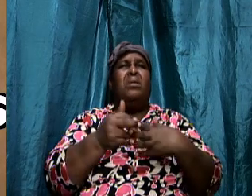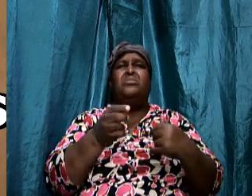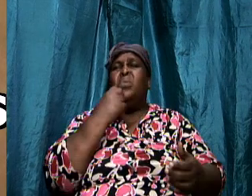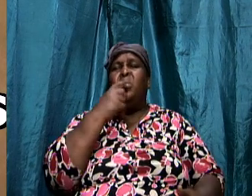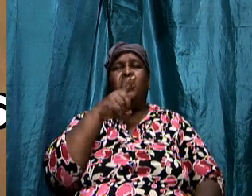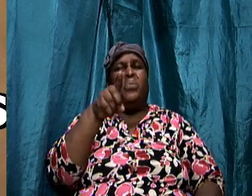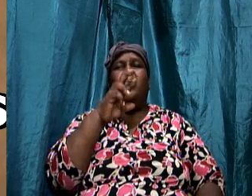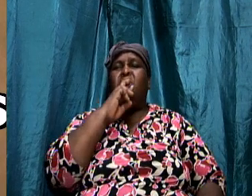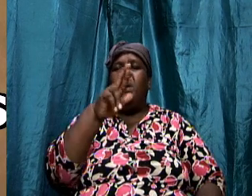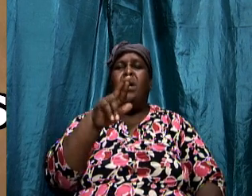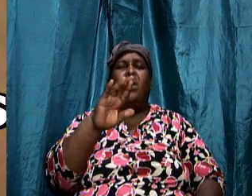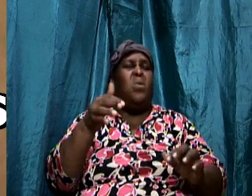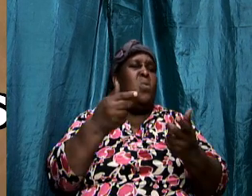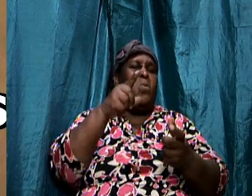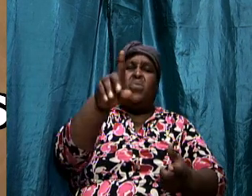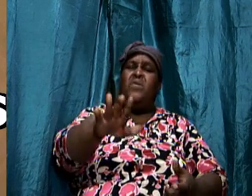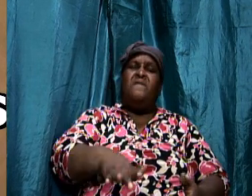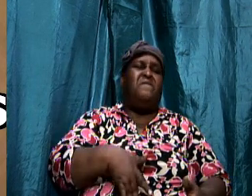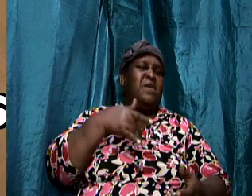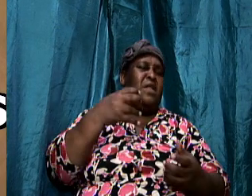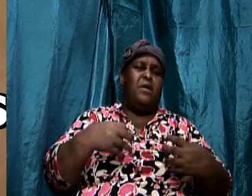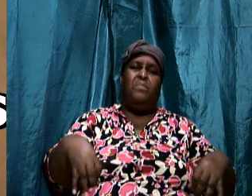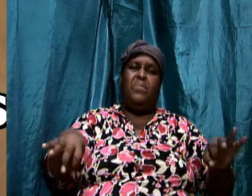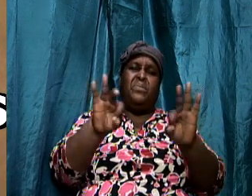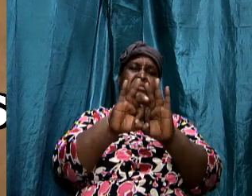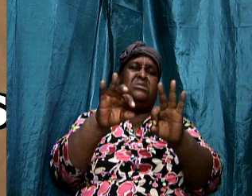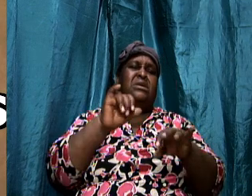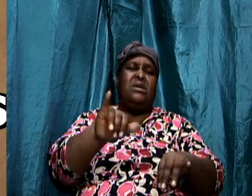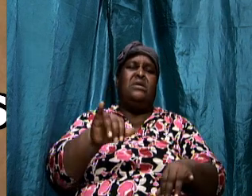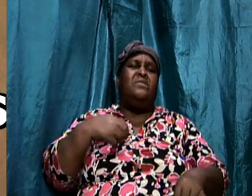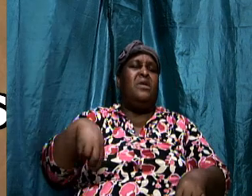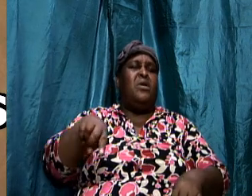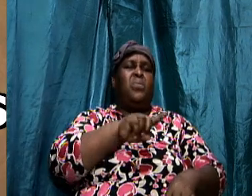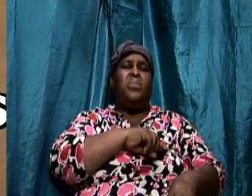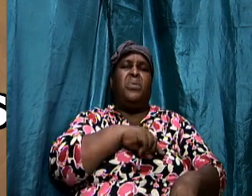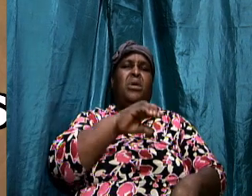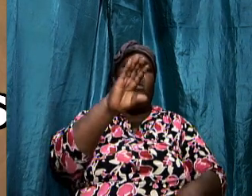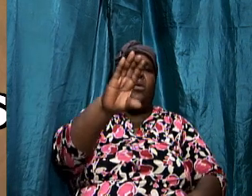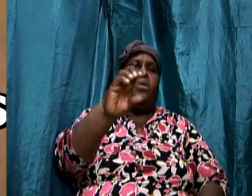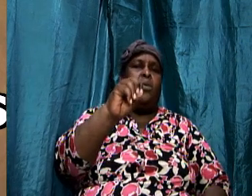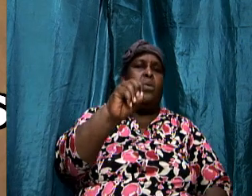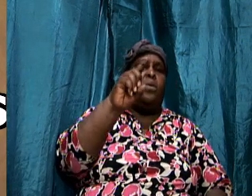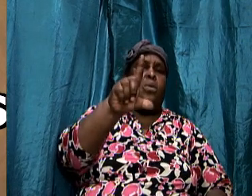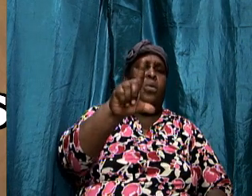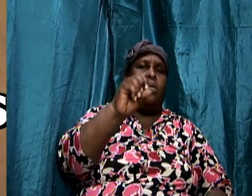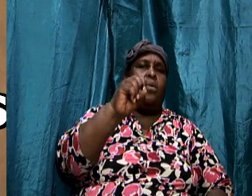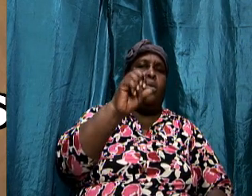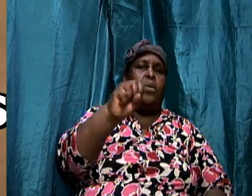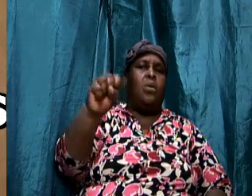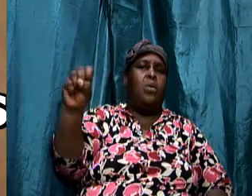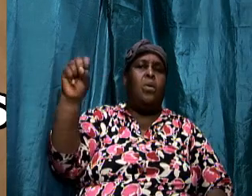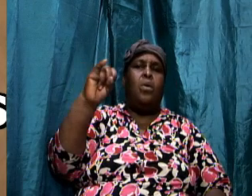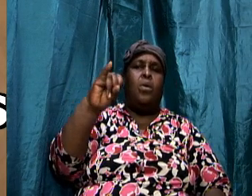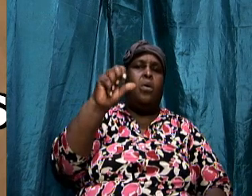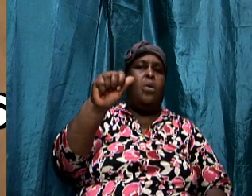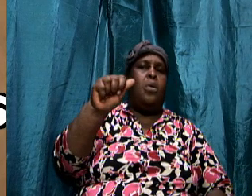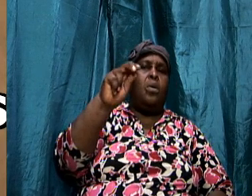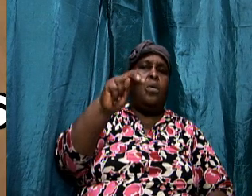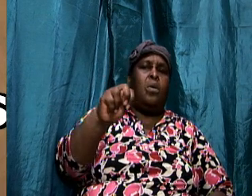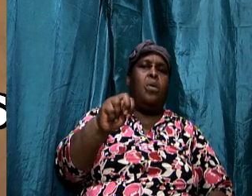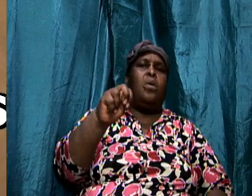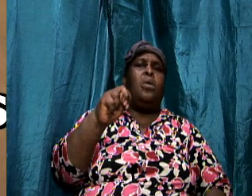important that we understand that colossians 2 verse 15 victoriously declares